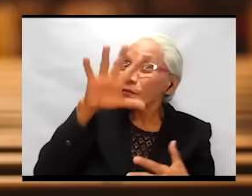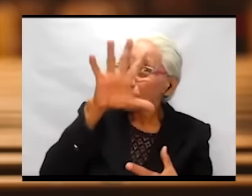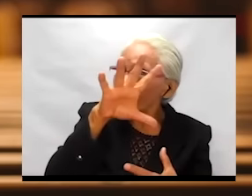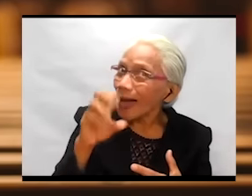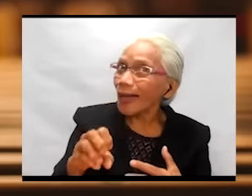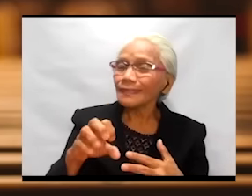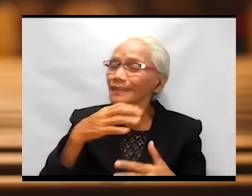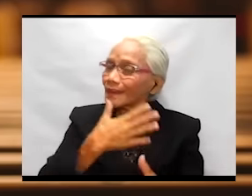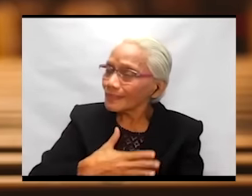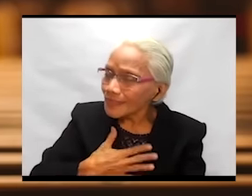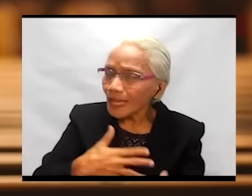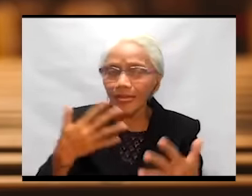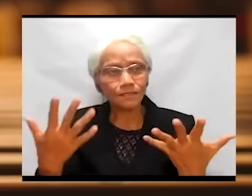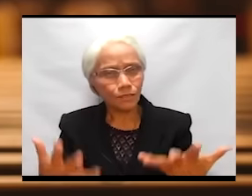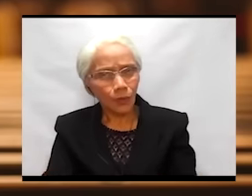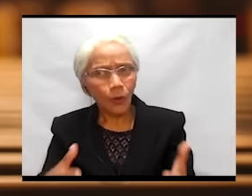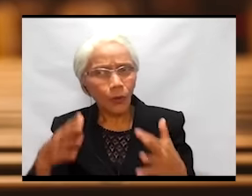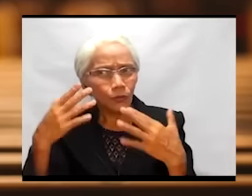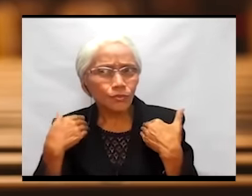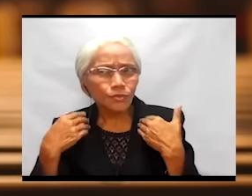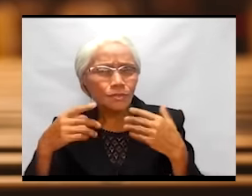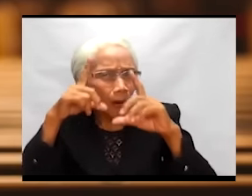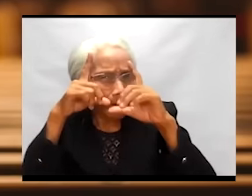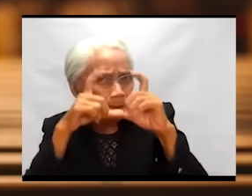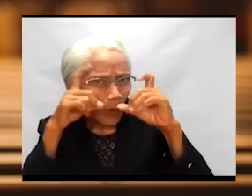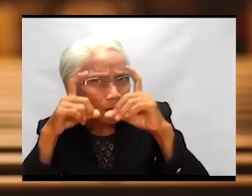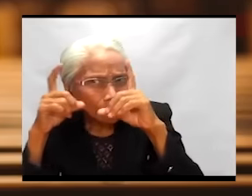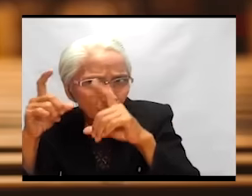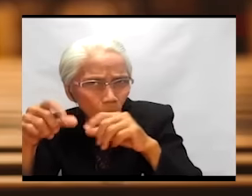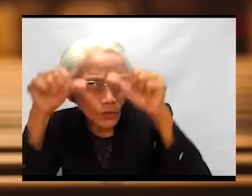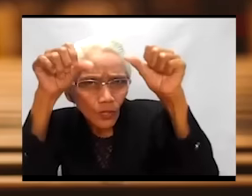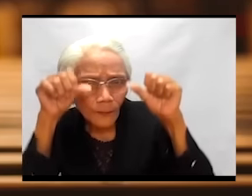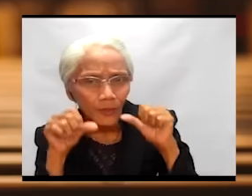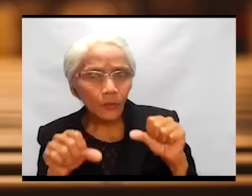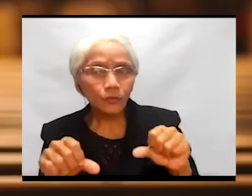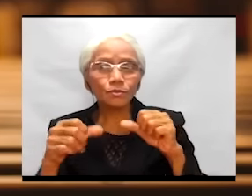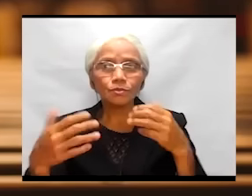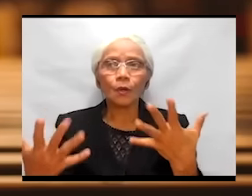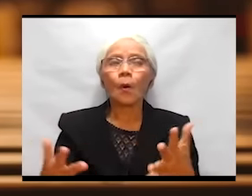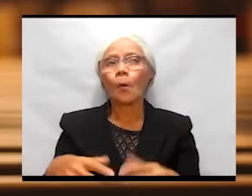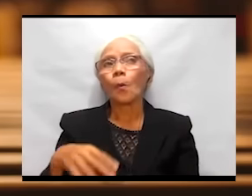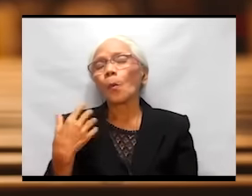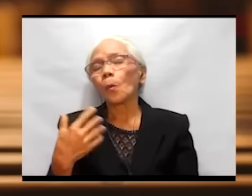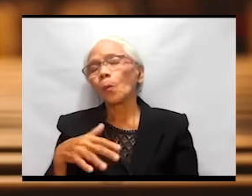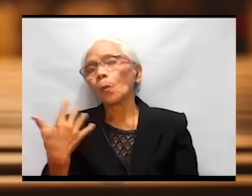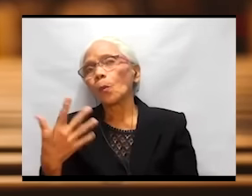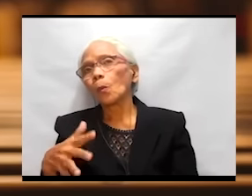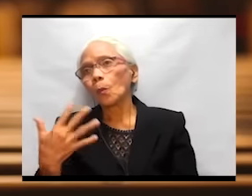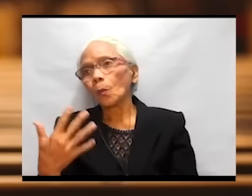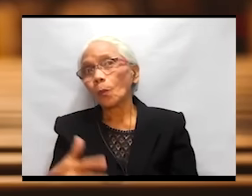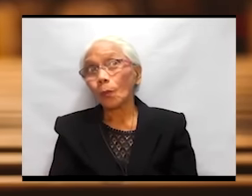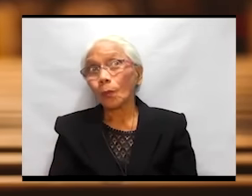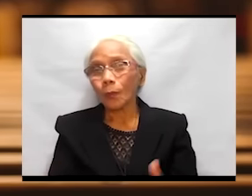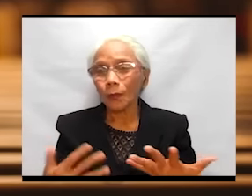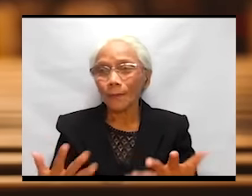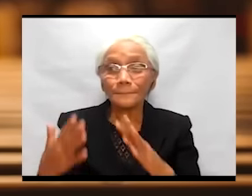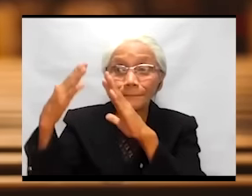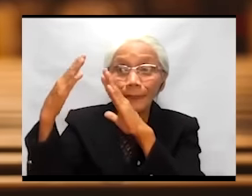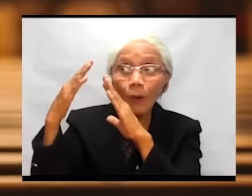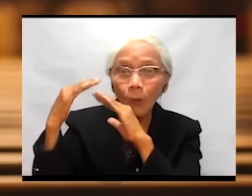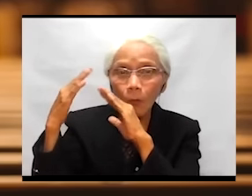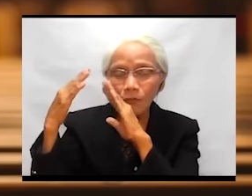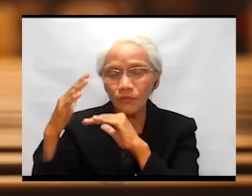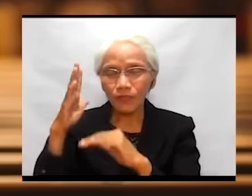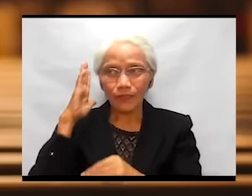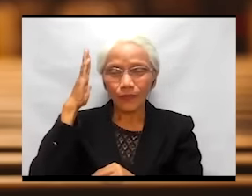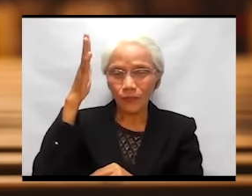500 likes sa photo aking pinost. Wow! I have